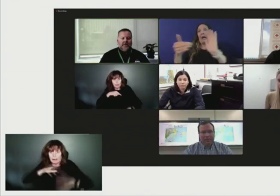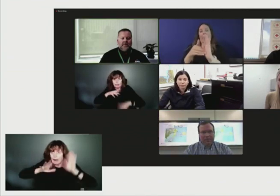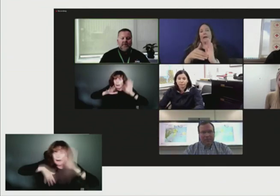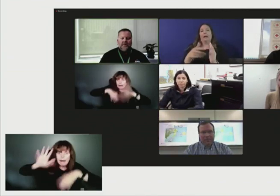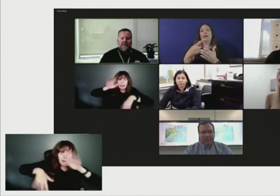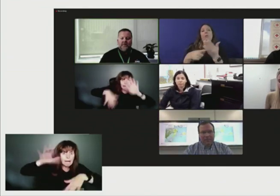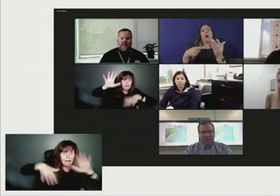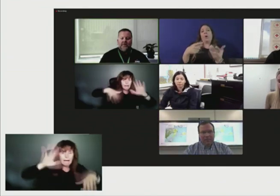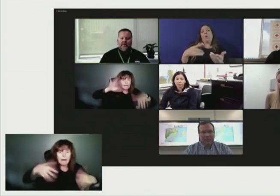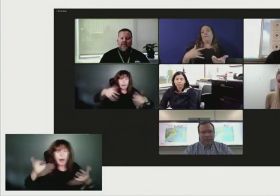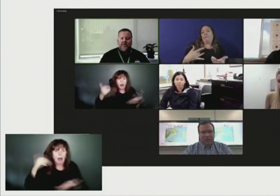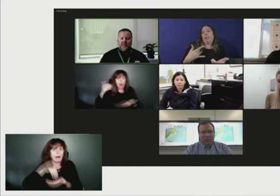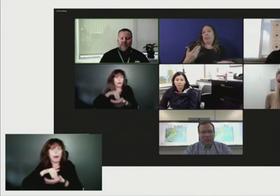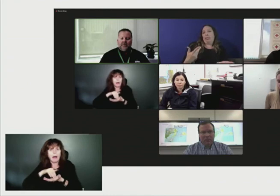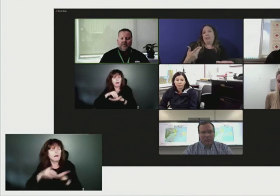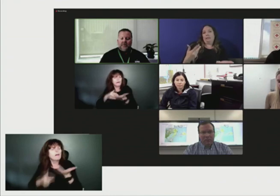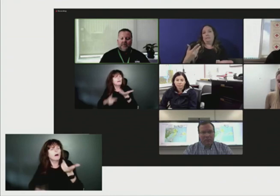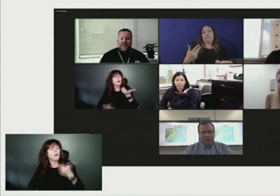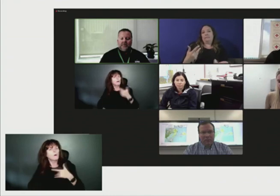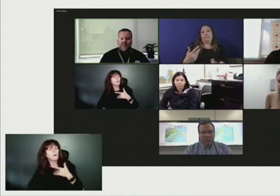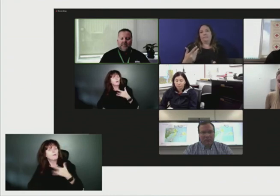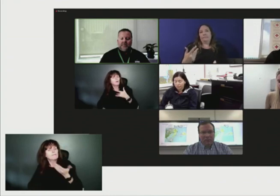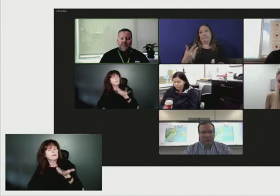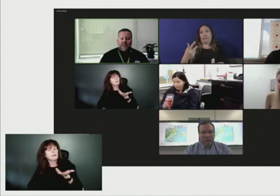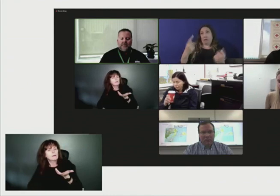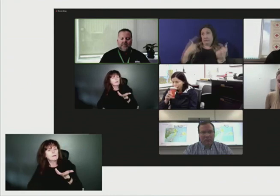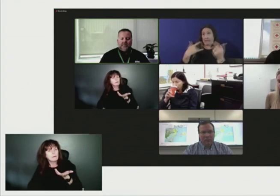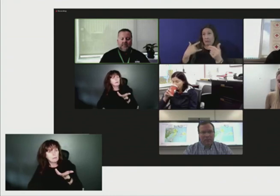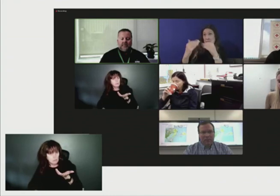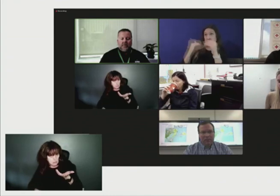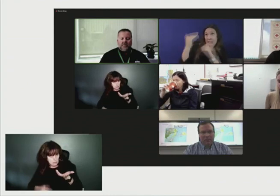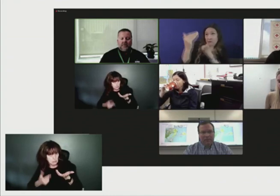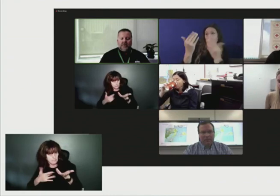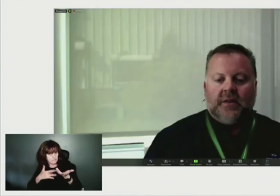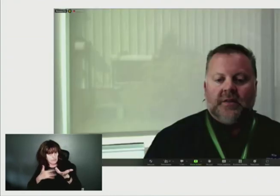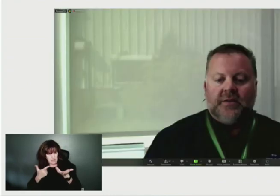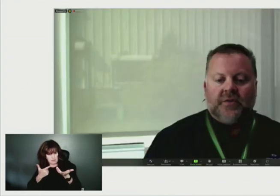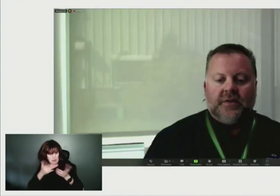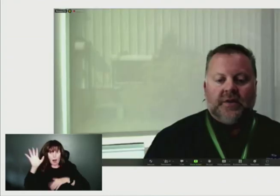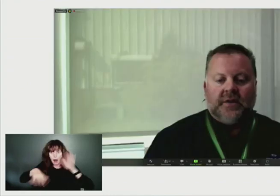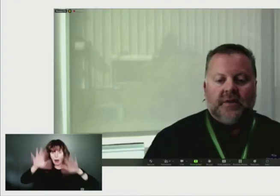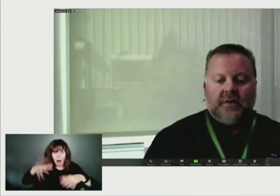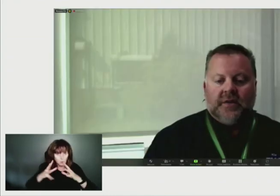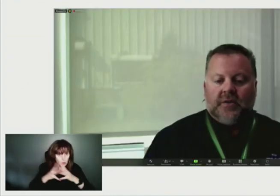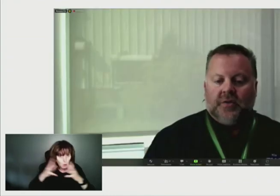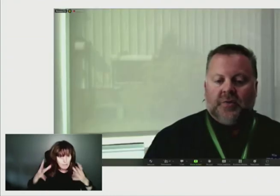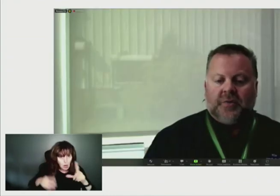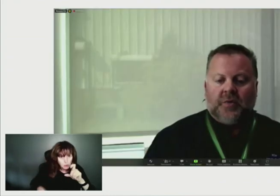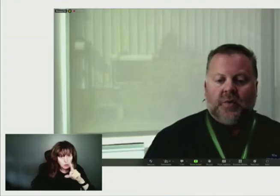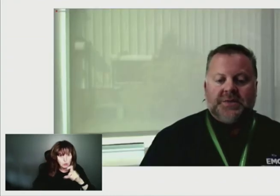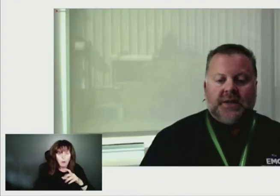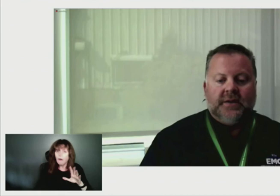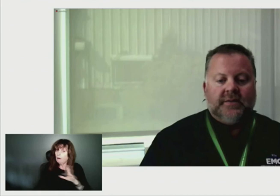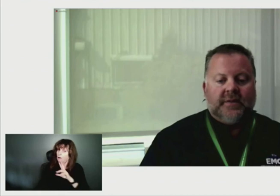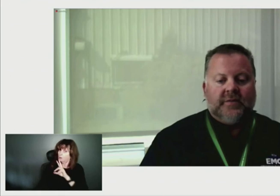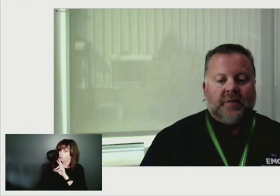Well, I mean, it's I think it's all about, you know, monitoring a lot of the different, you know, your municipal websites, environment,